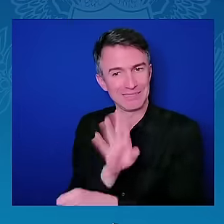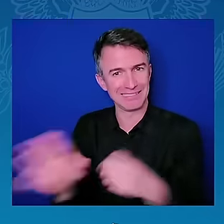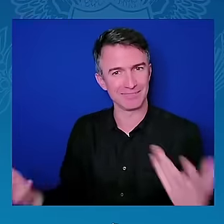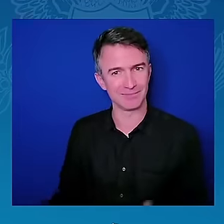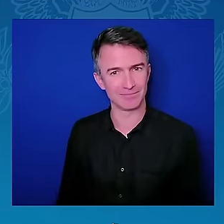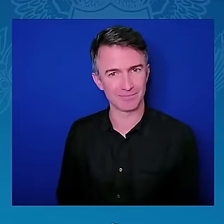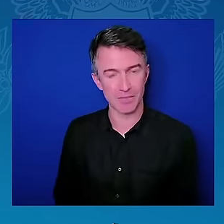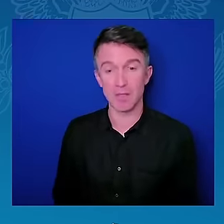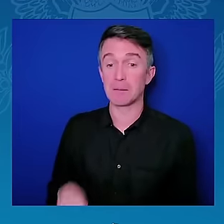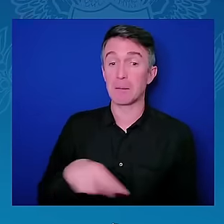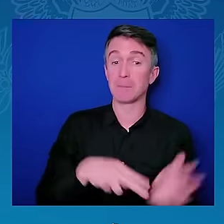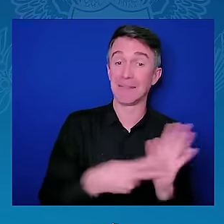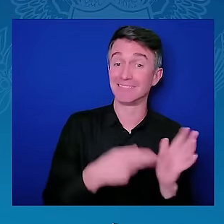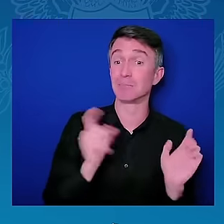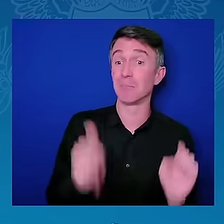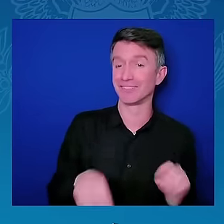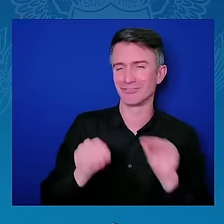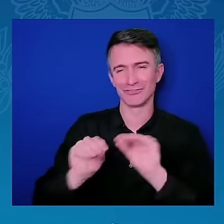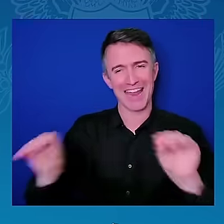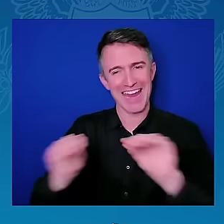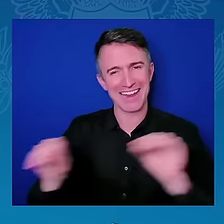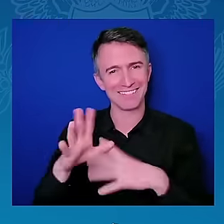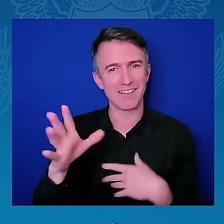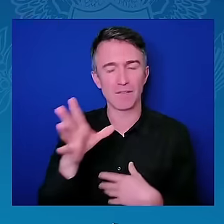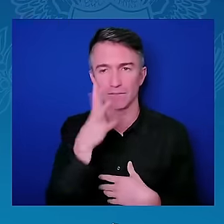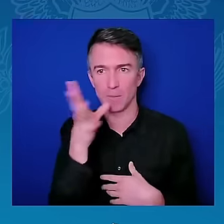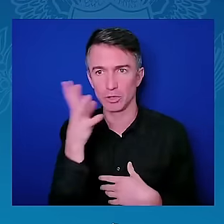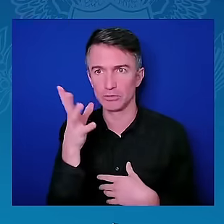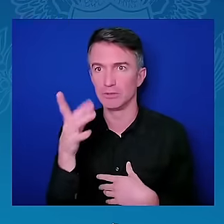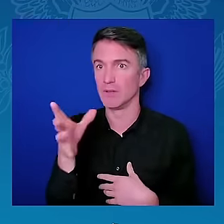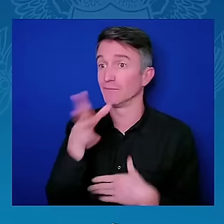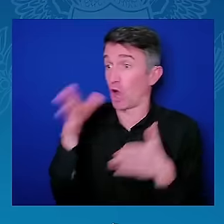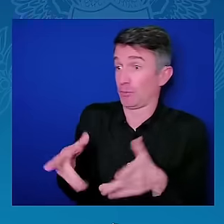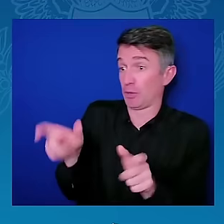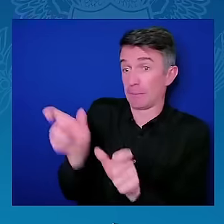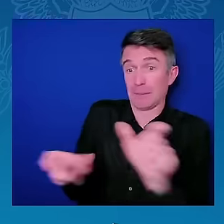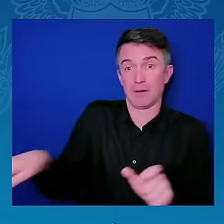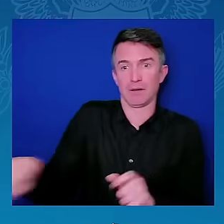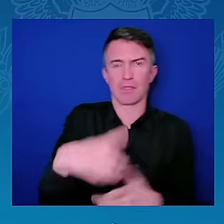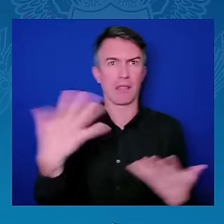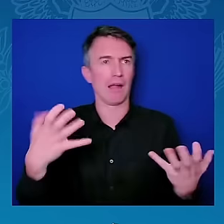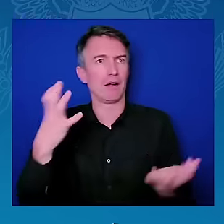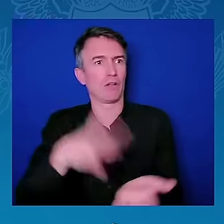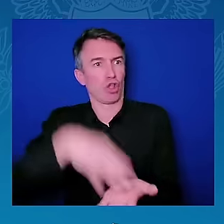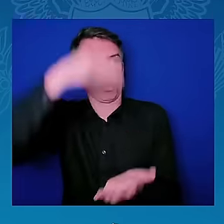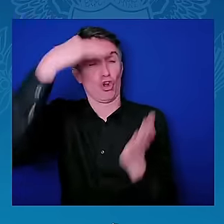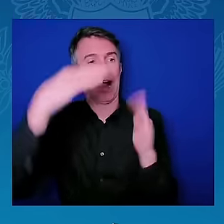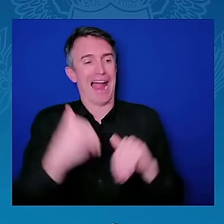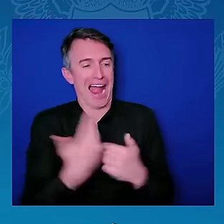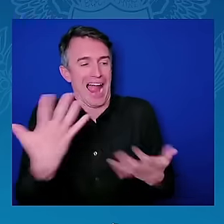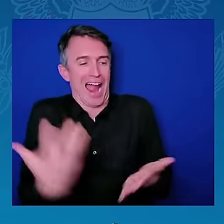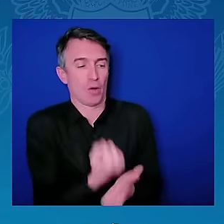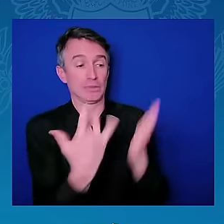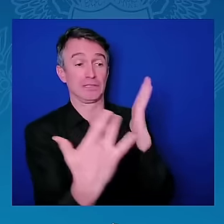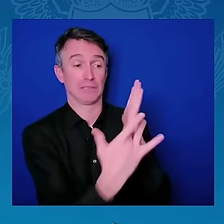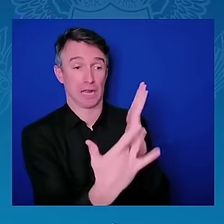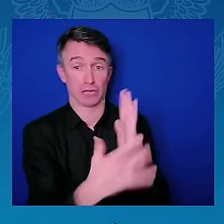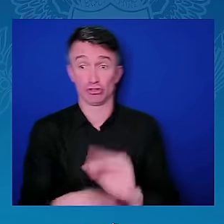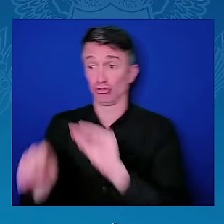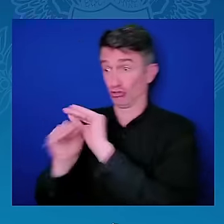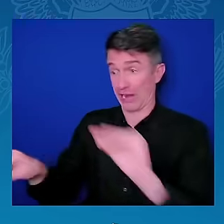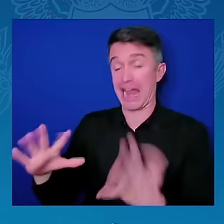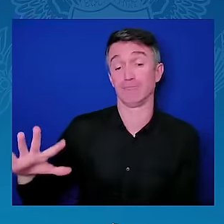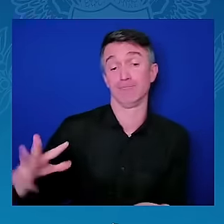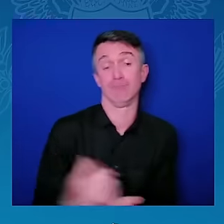ways of either growing or not growing economies can be facilitated, like you said, Mr. President, when we look at the issue of